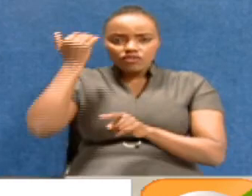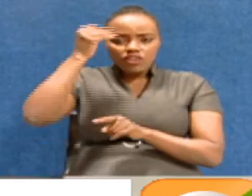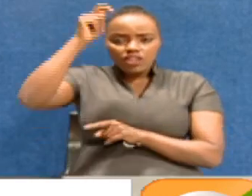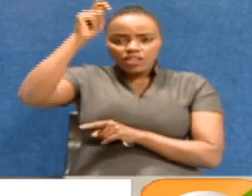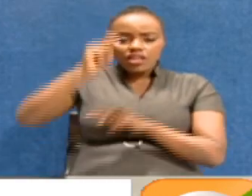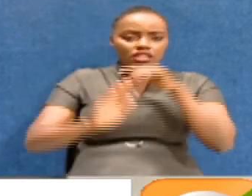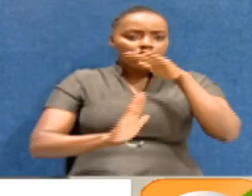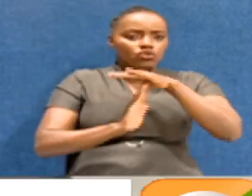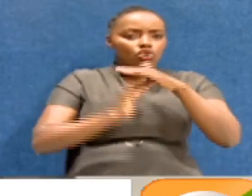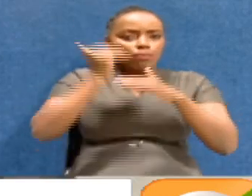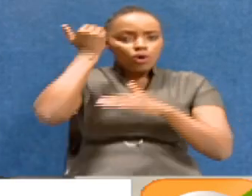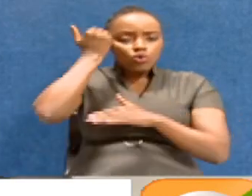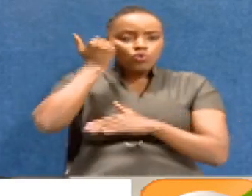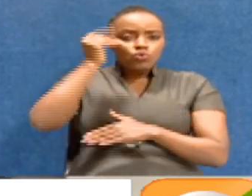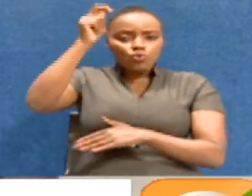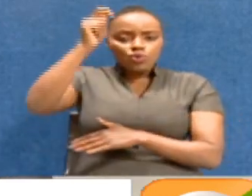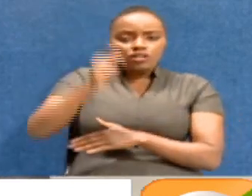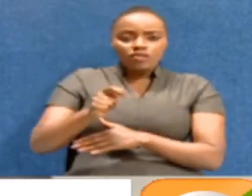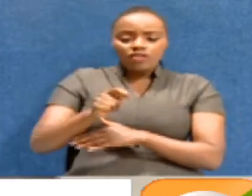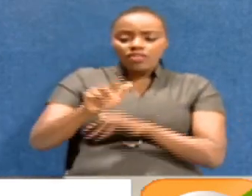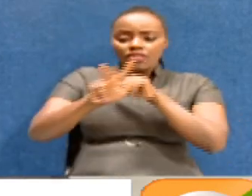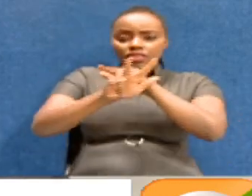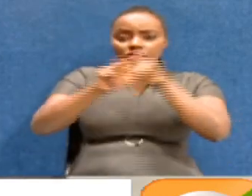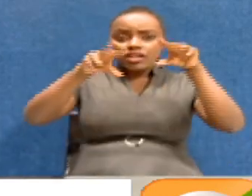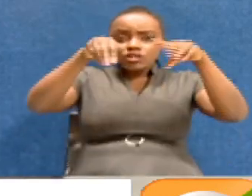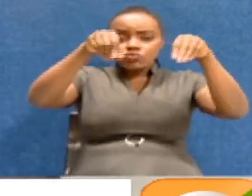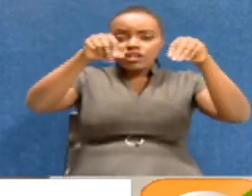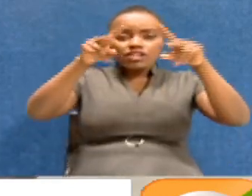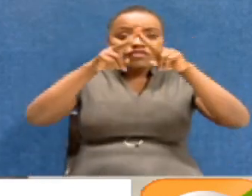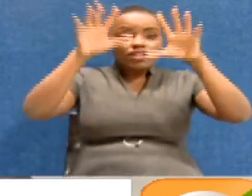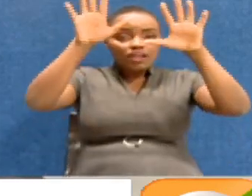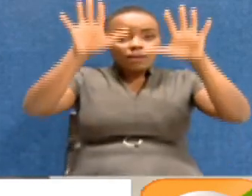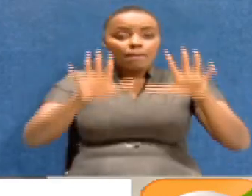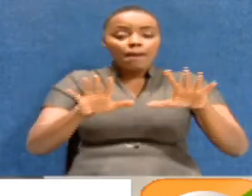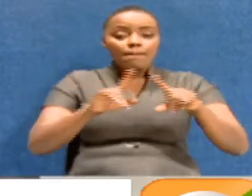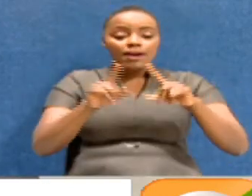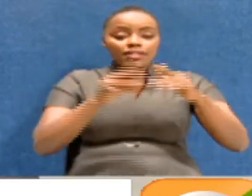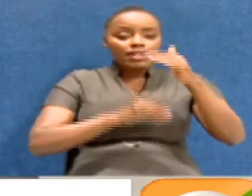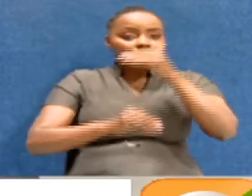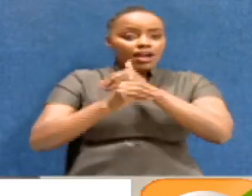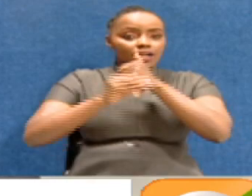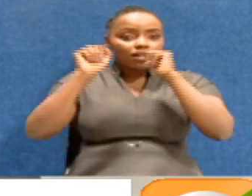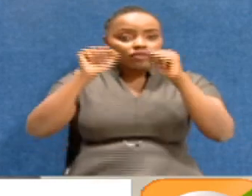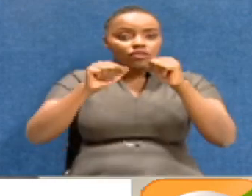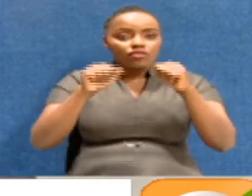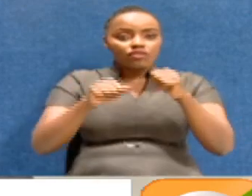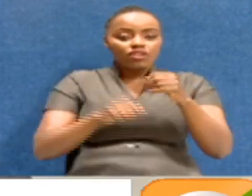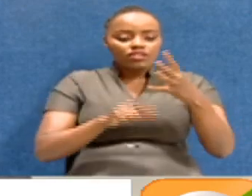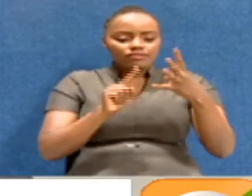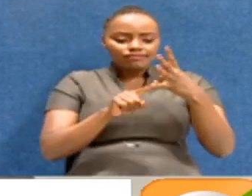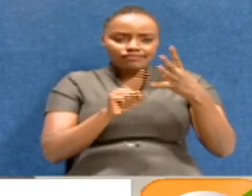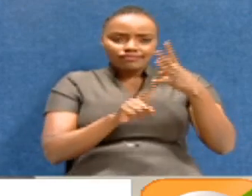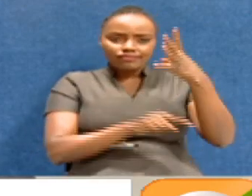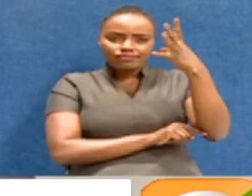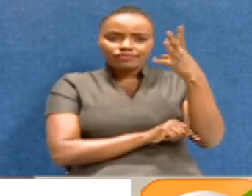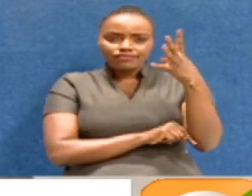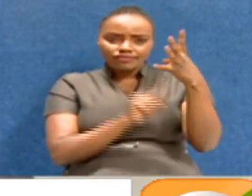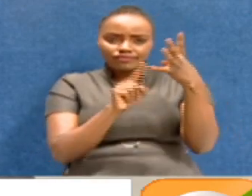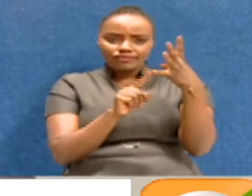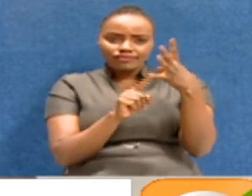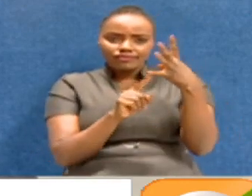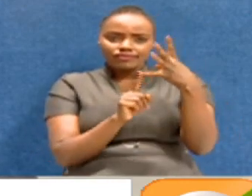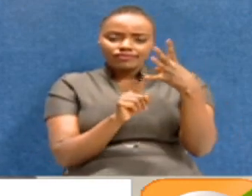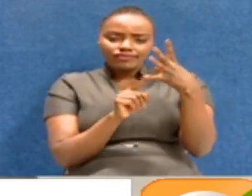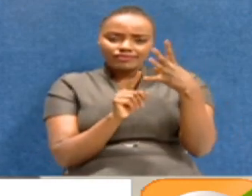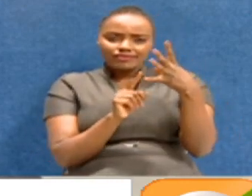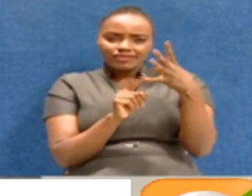in the Supreme Court. So, I think those three qualities are key. But allow me to add a fourth one. Yeah. And